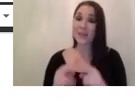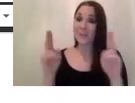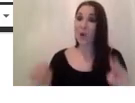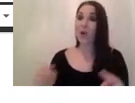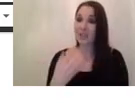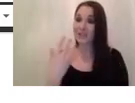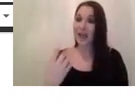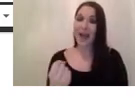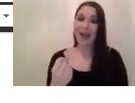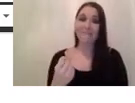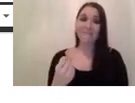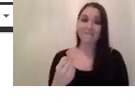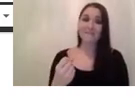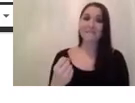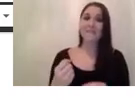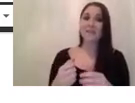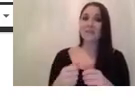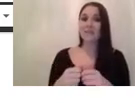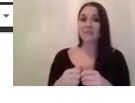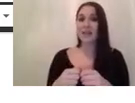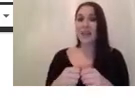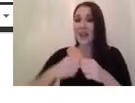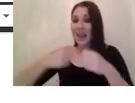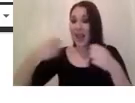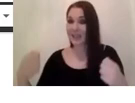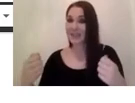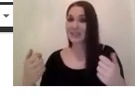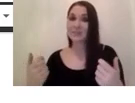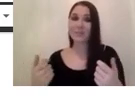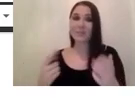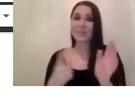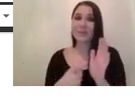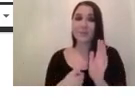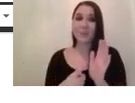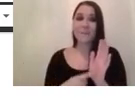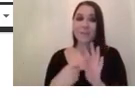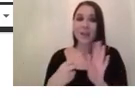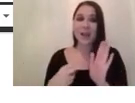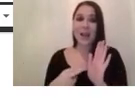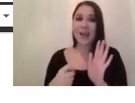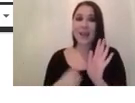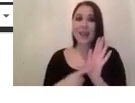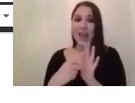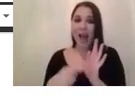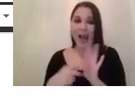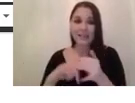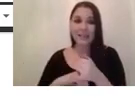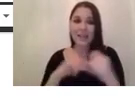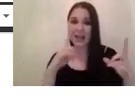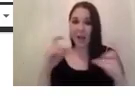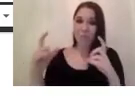scan cameras uh if you're not so familiar with lens can cameras please feel free to to comment it in the